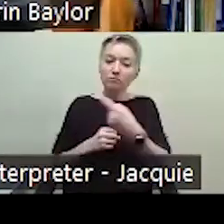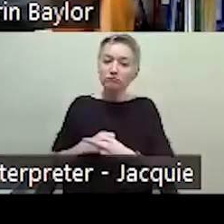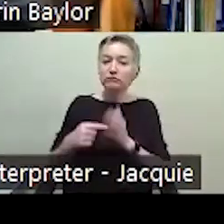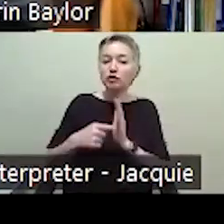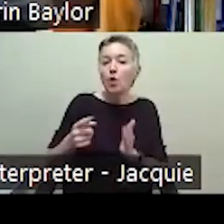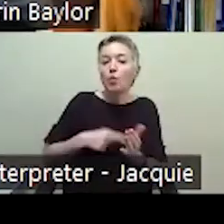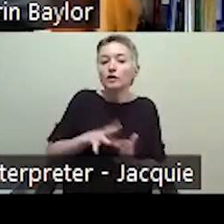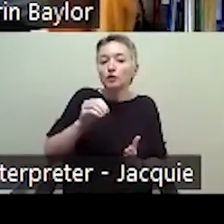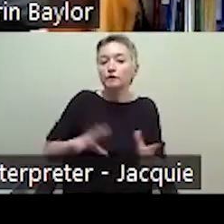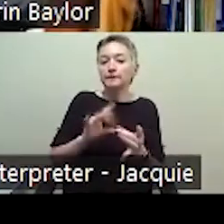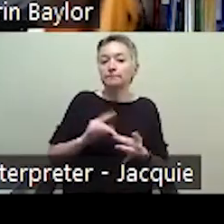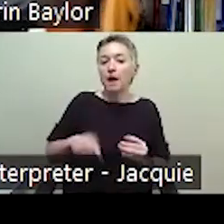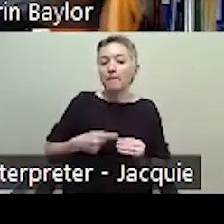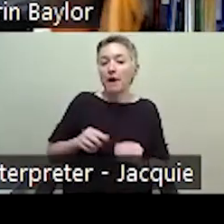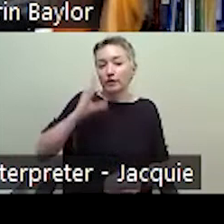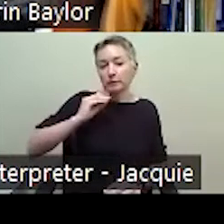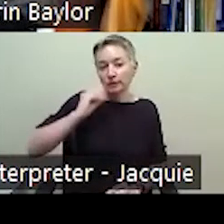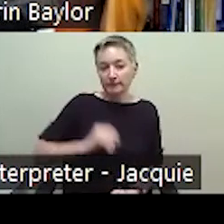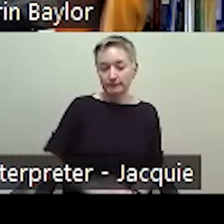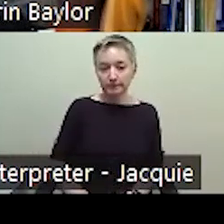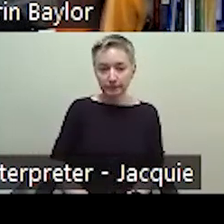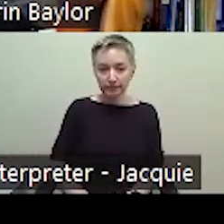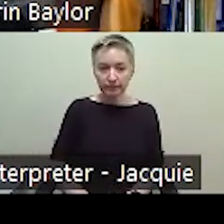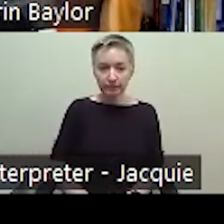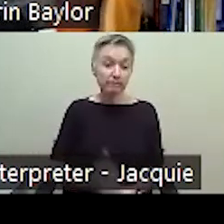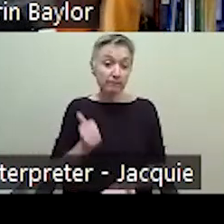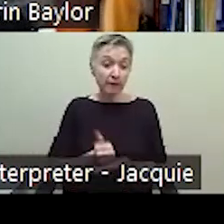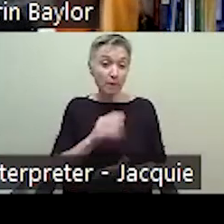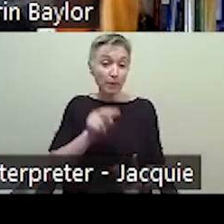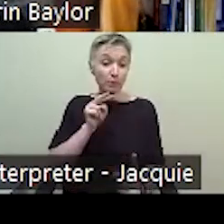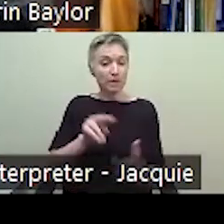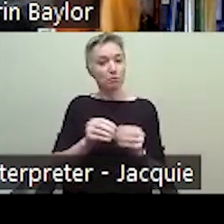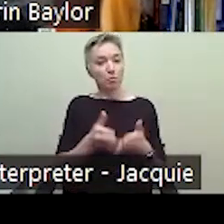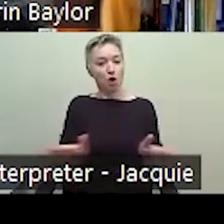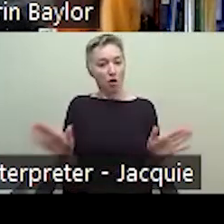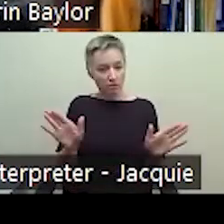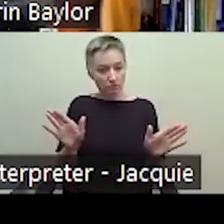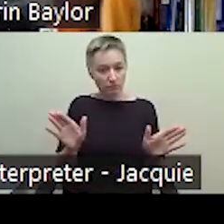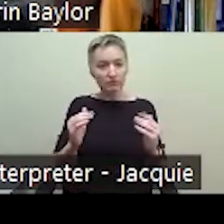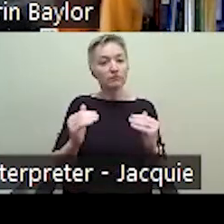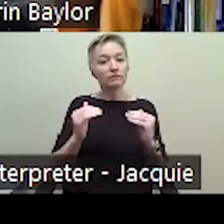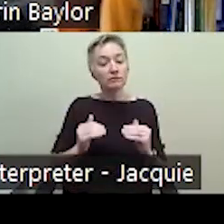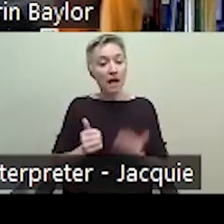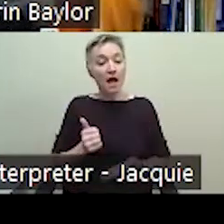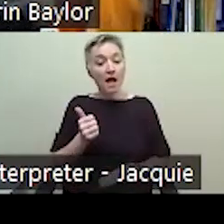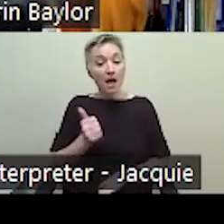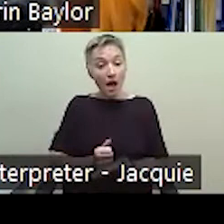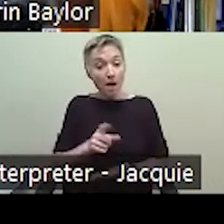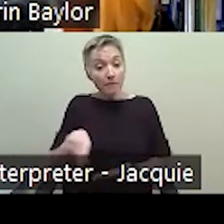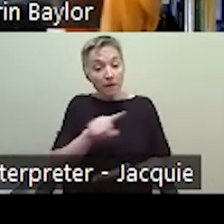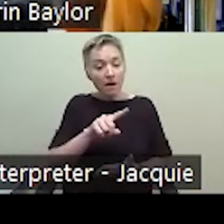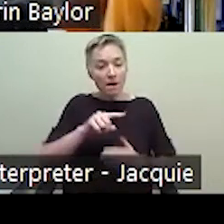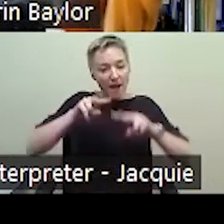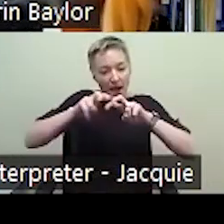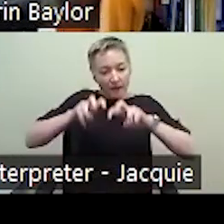this simulation. It's broadened their perspectives. It's helped them to analyze the barriers that